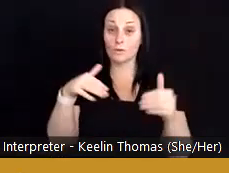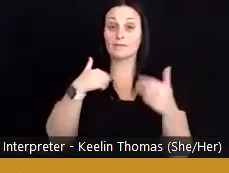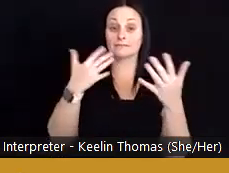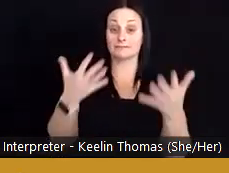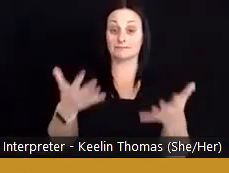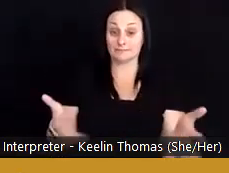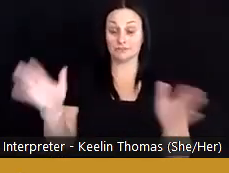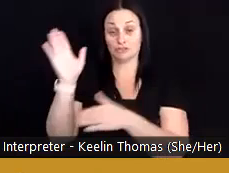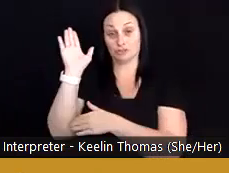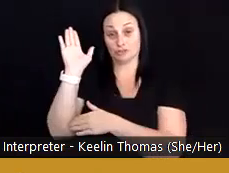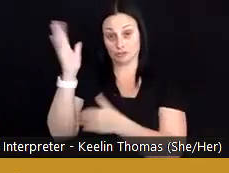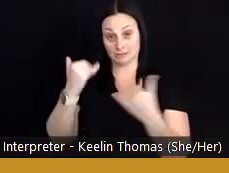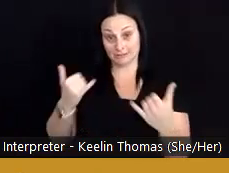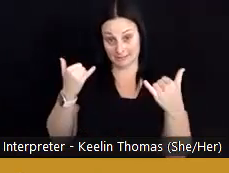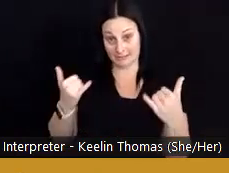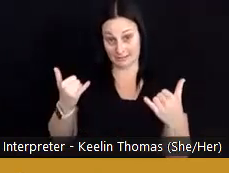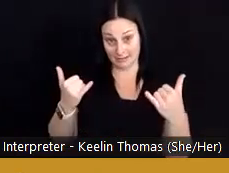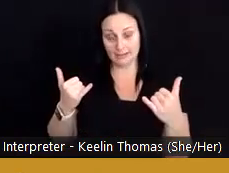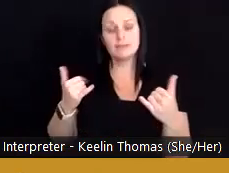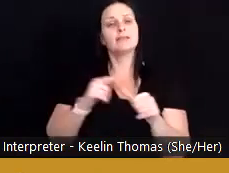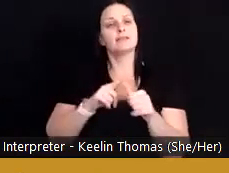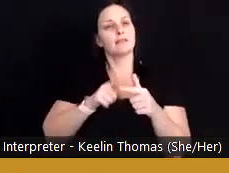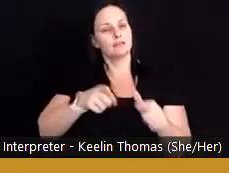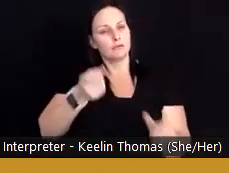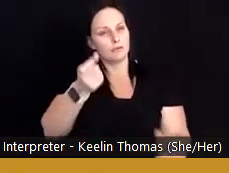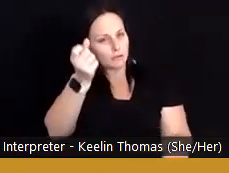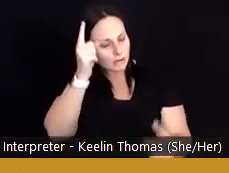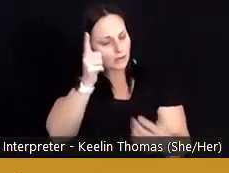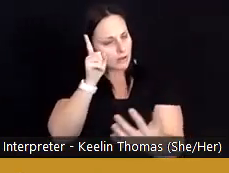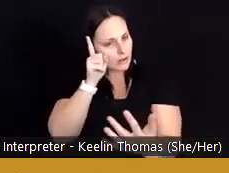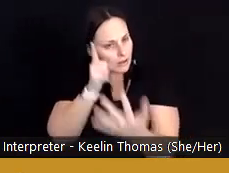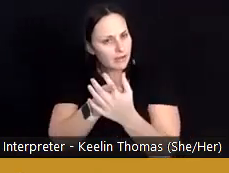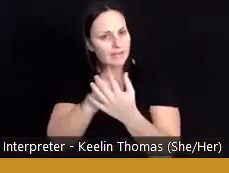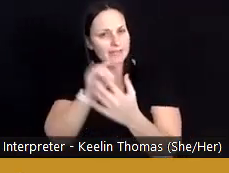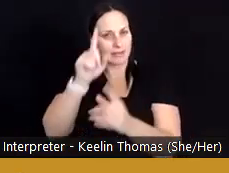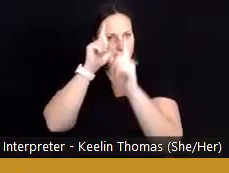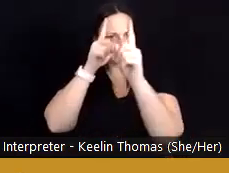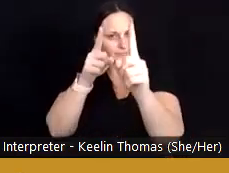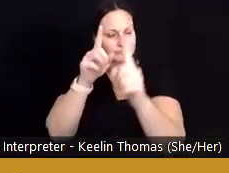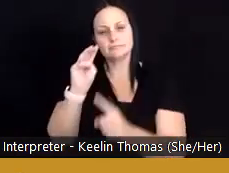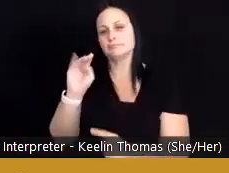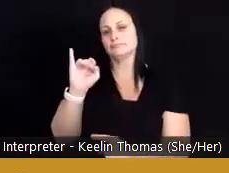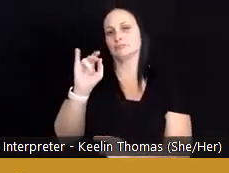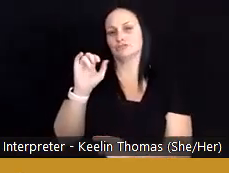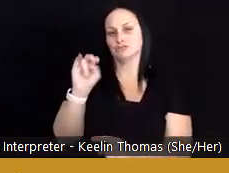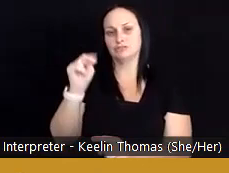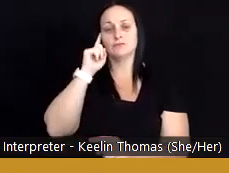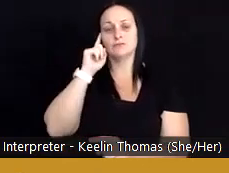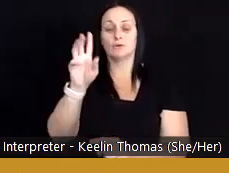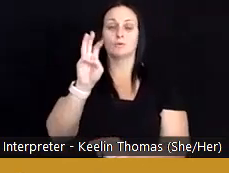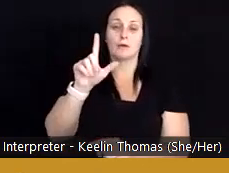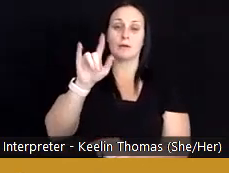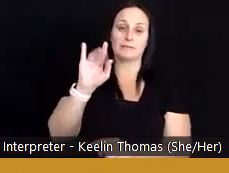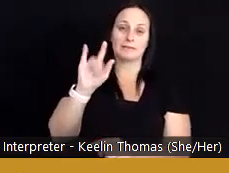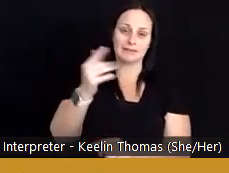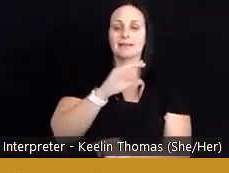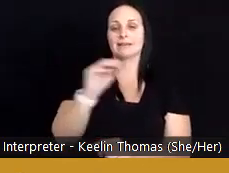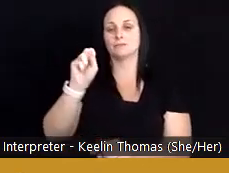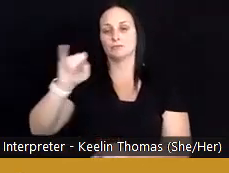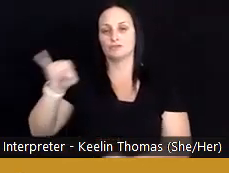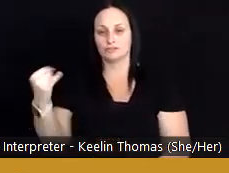finished my presentation with you, you'll really understand this mission that we're on for well being and social justice.